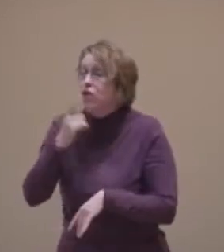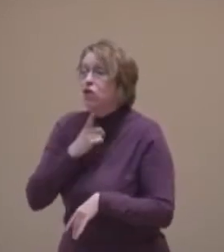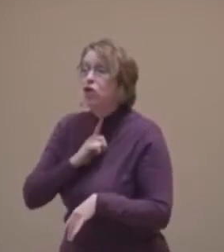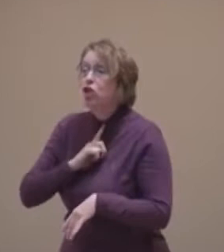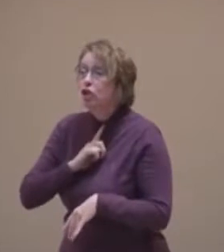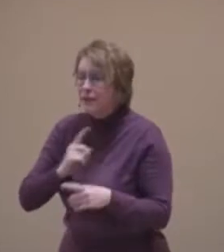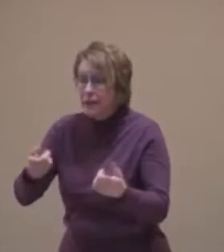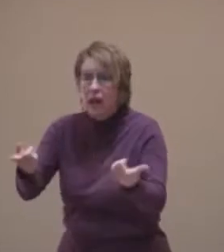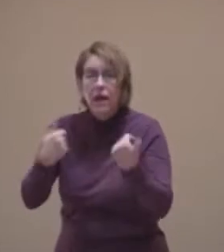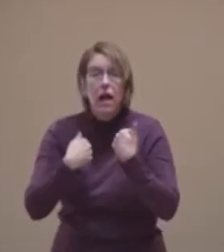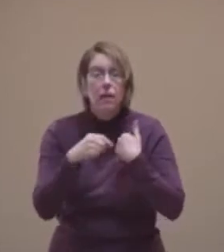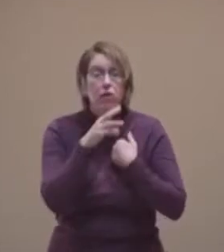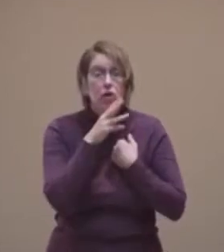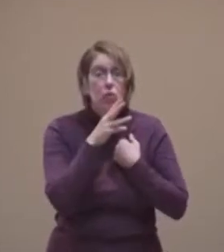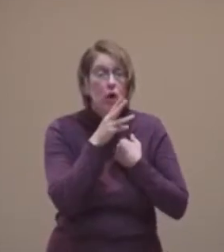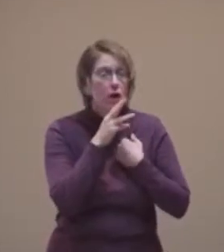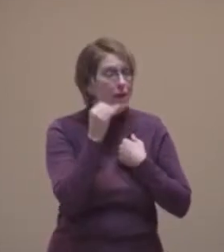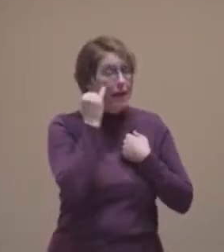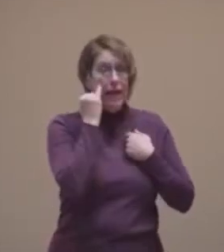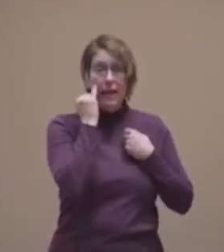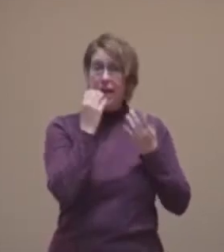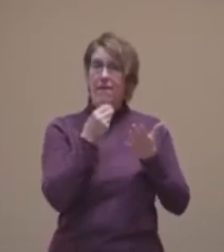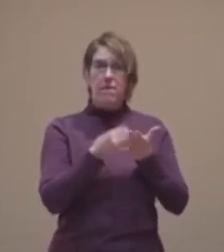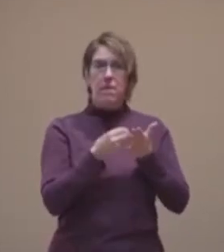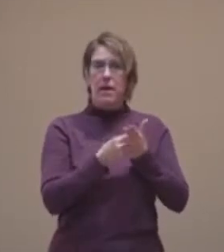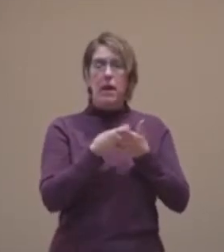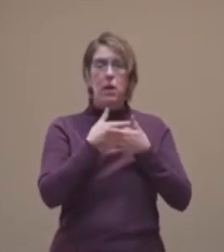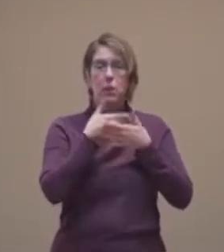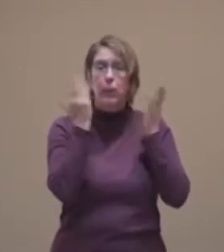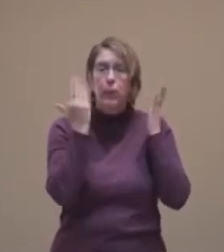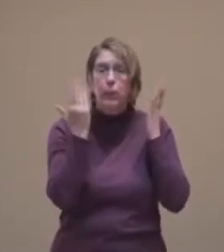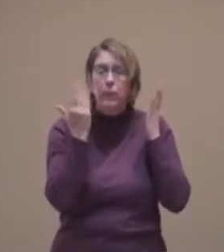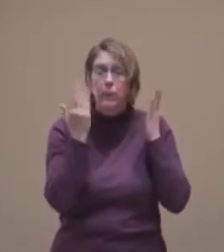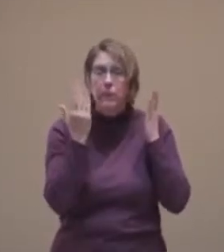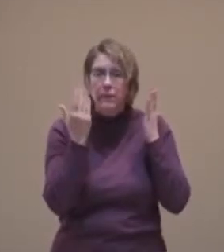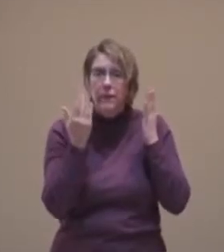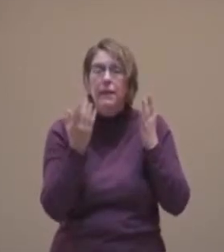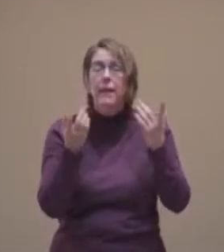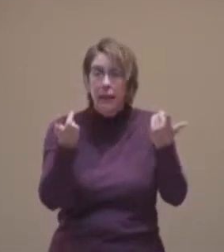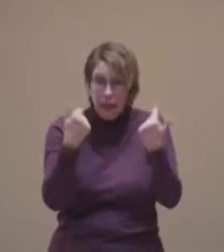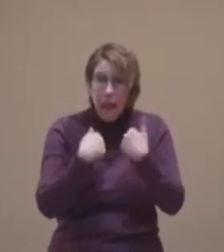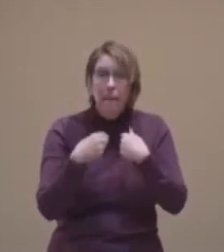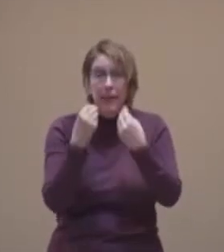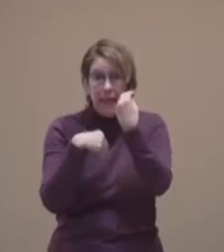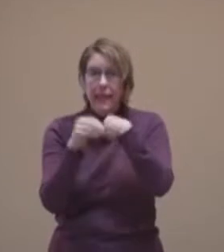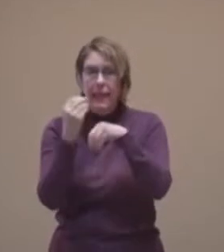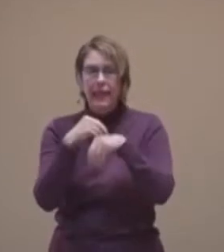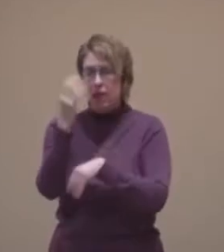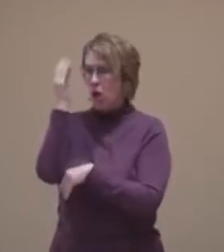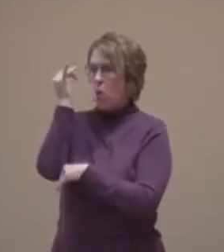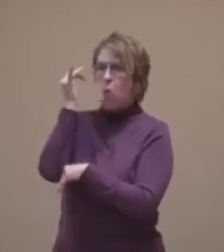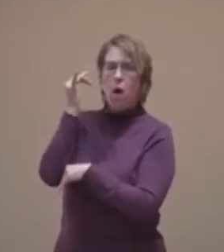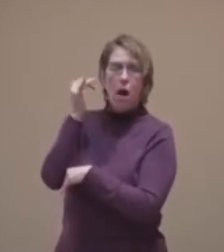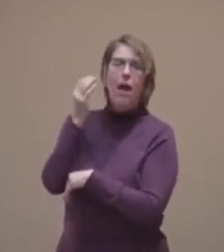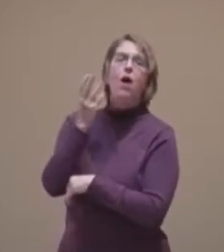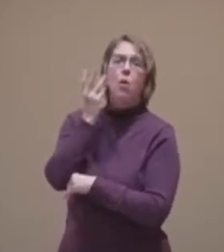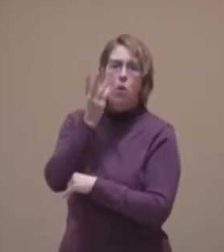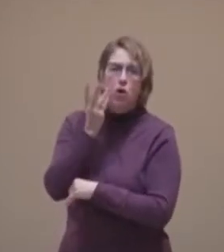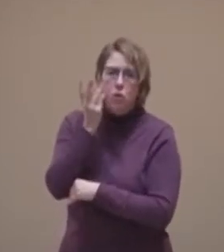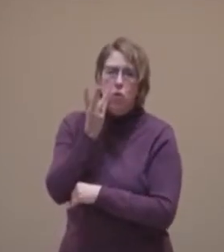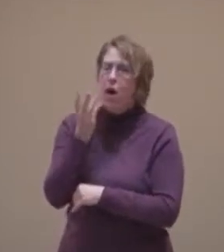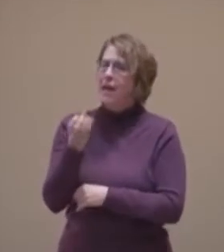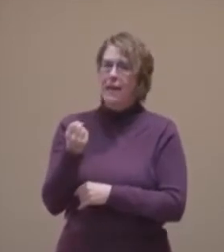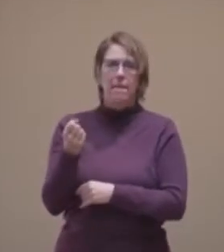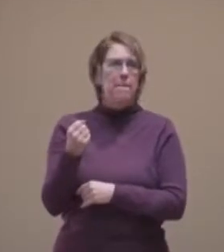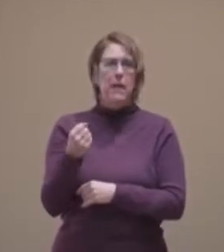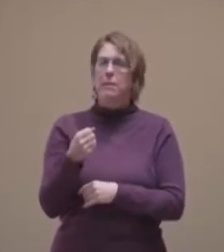waters, and you that have no money, come, buy, and eat. Come, buy wine and milk without money